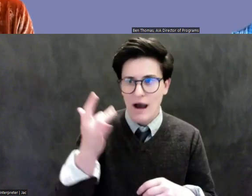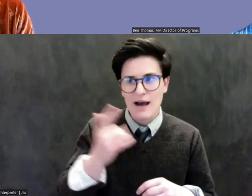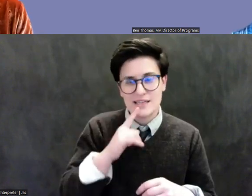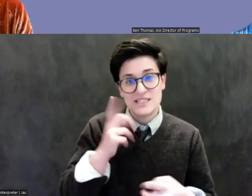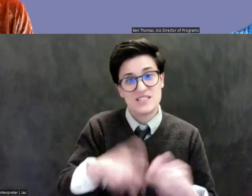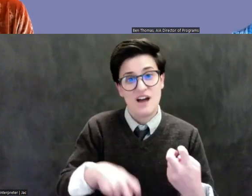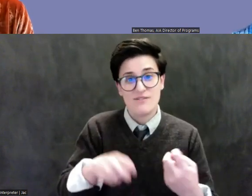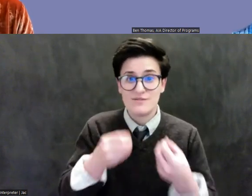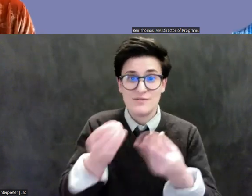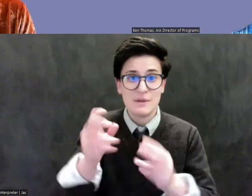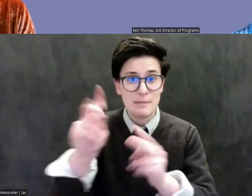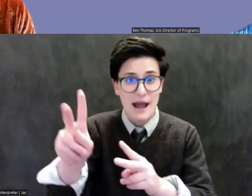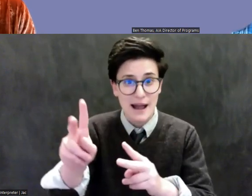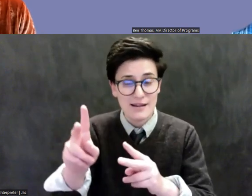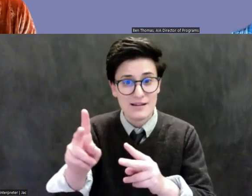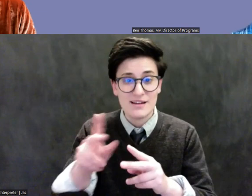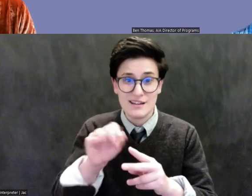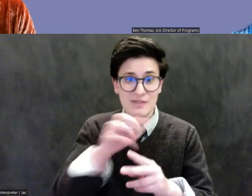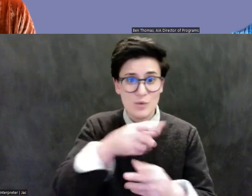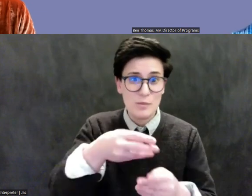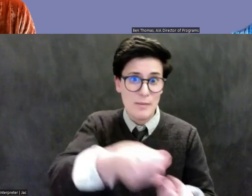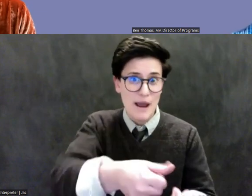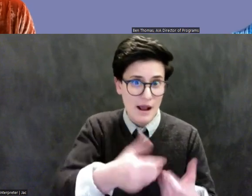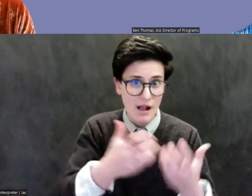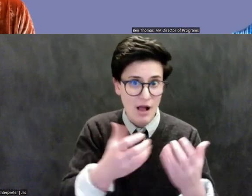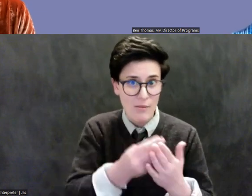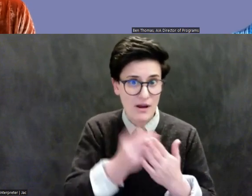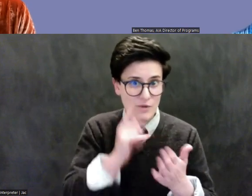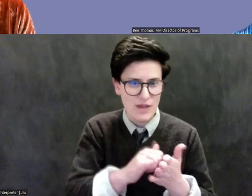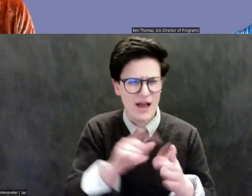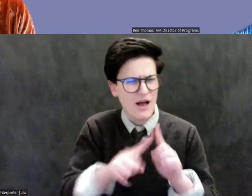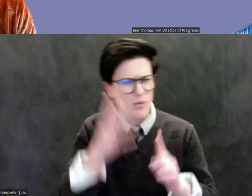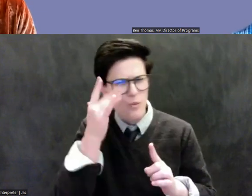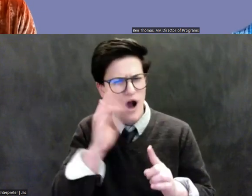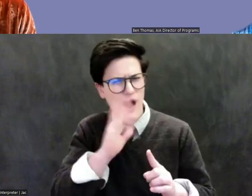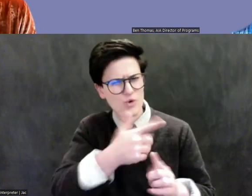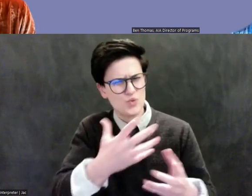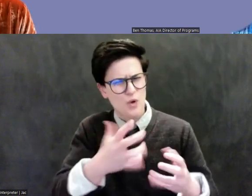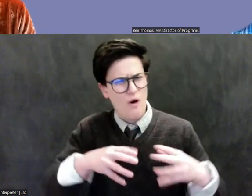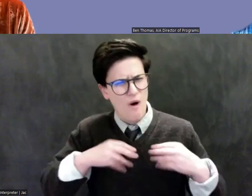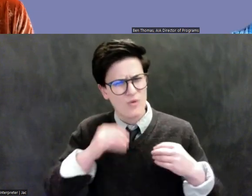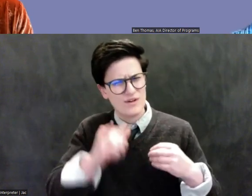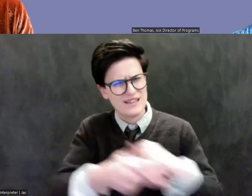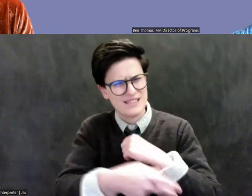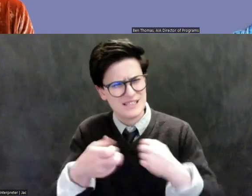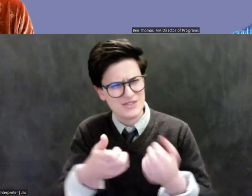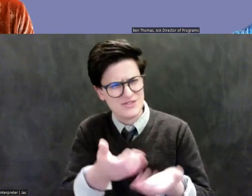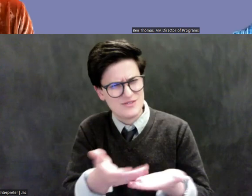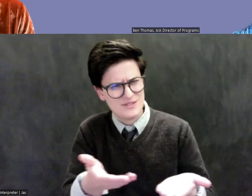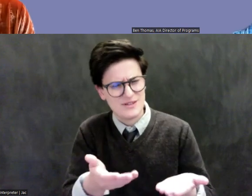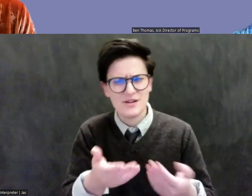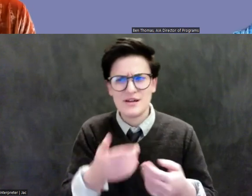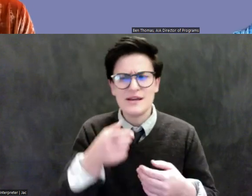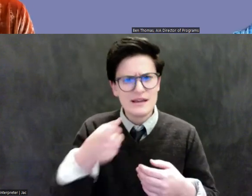money for it. But why would you want to own it? Um, and he really spoke out publicly about the dangers of buying the stuff that he should have paid